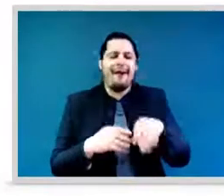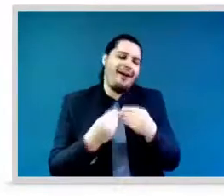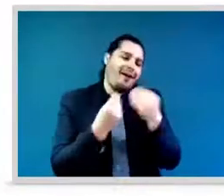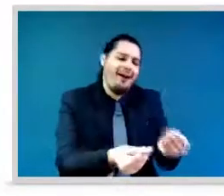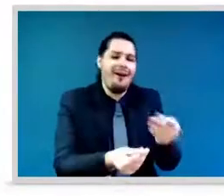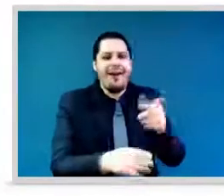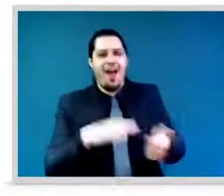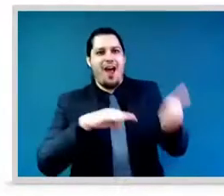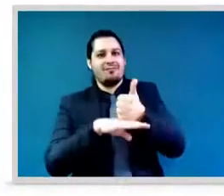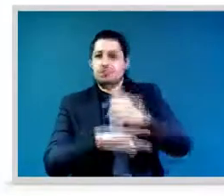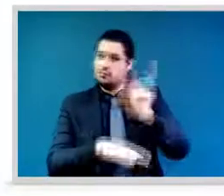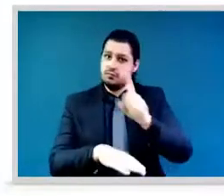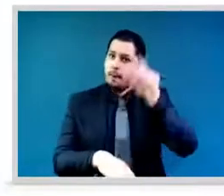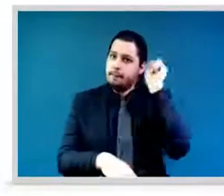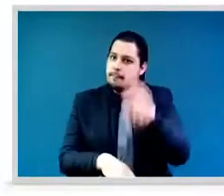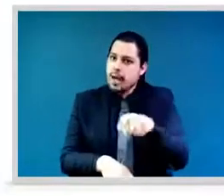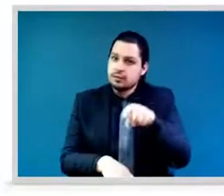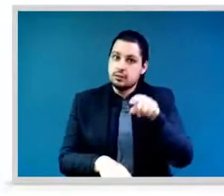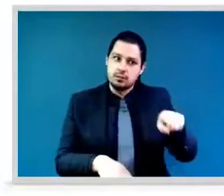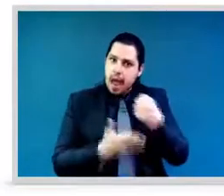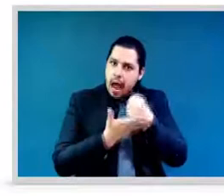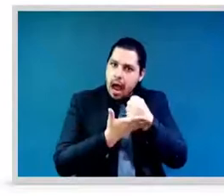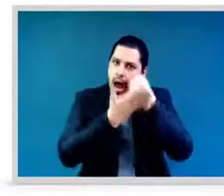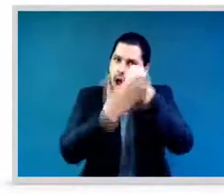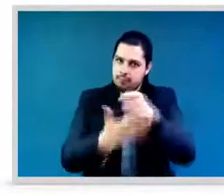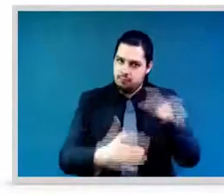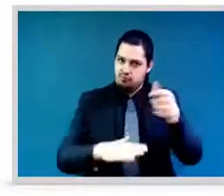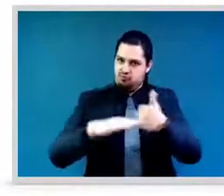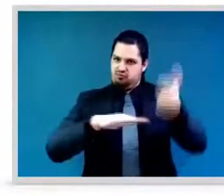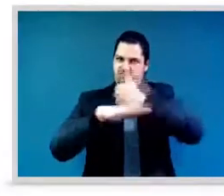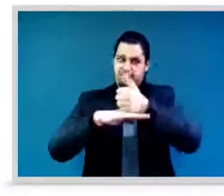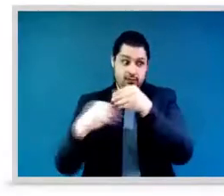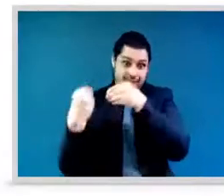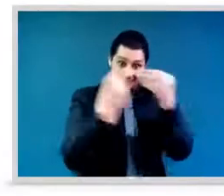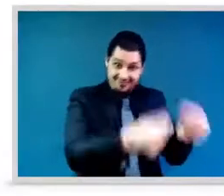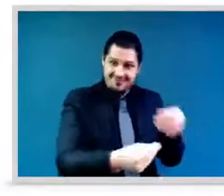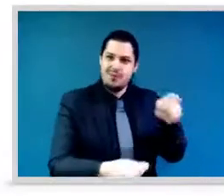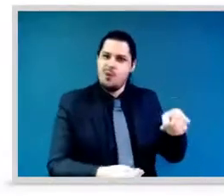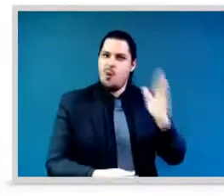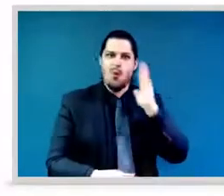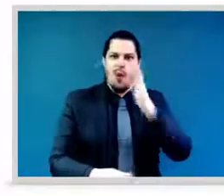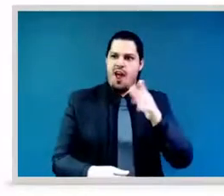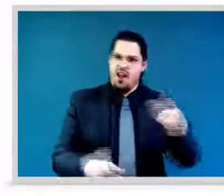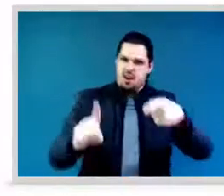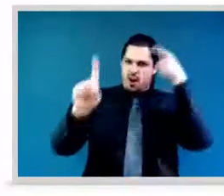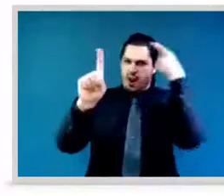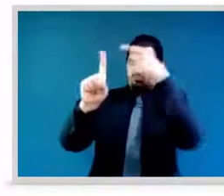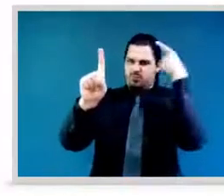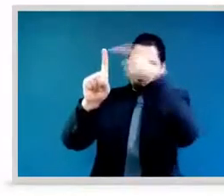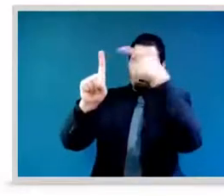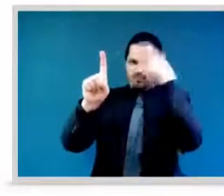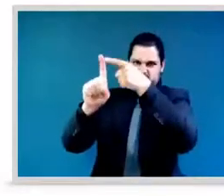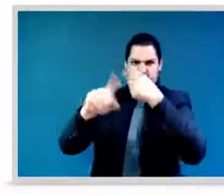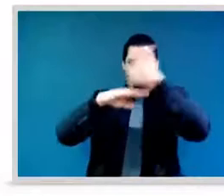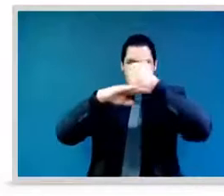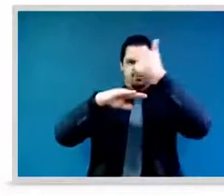good corporate governance. And in many bodies where people are not represented, when decisions about them are being